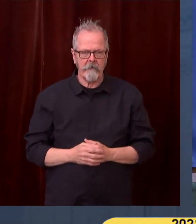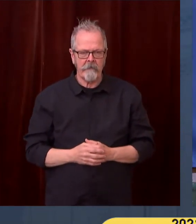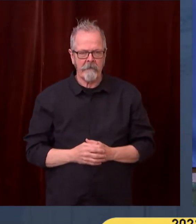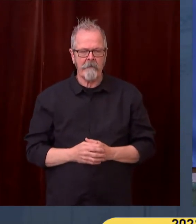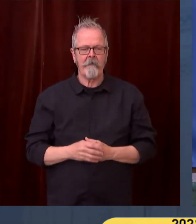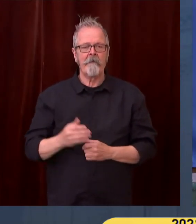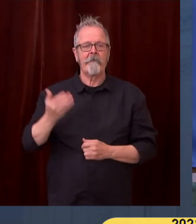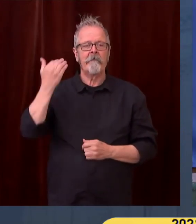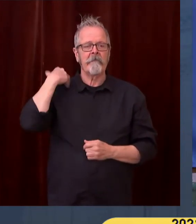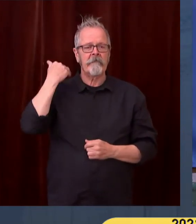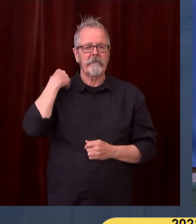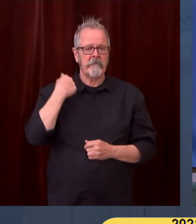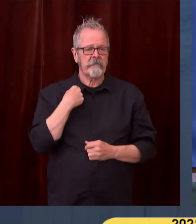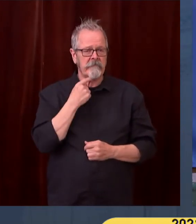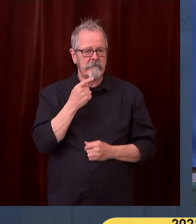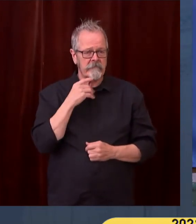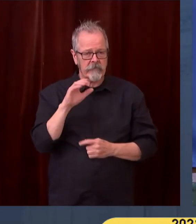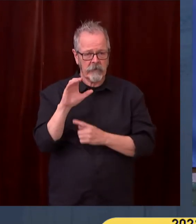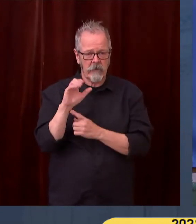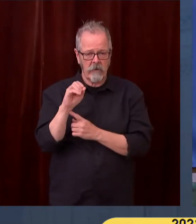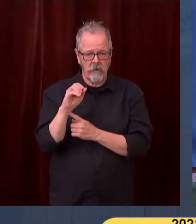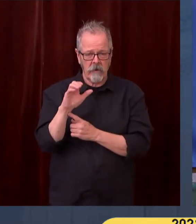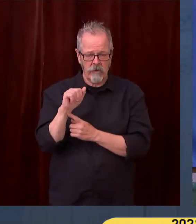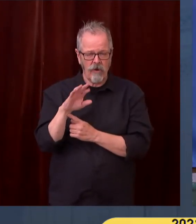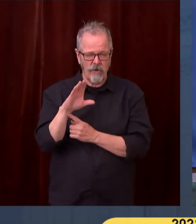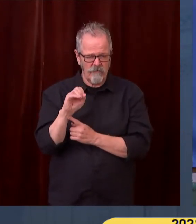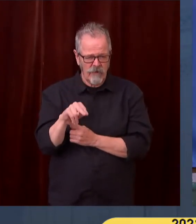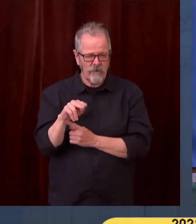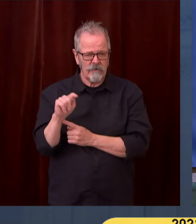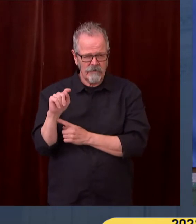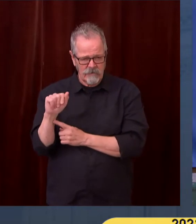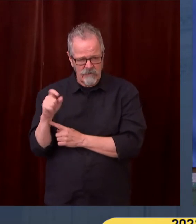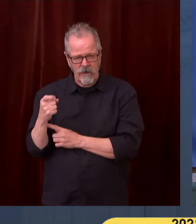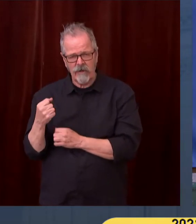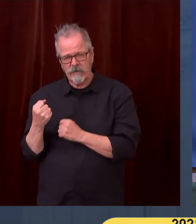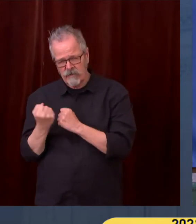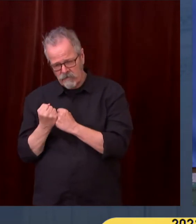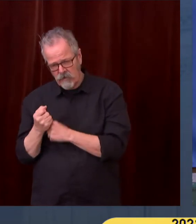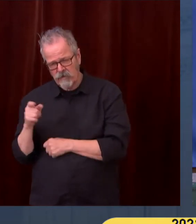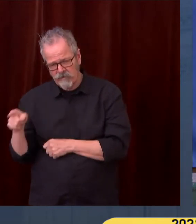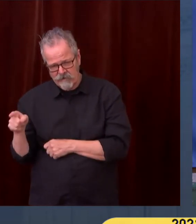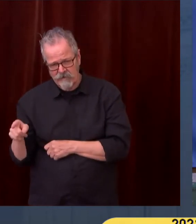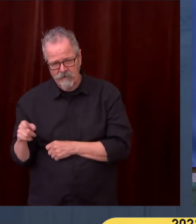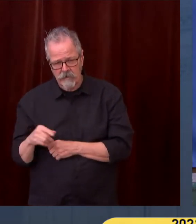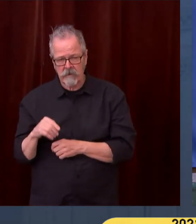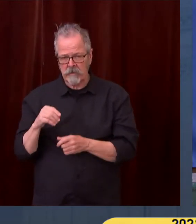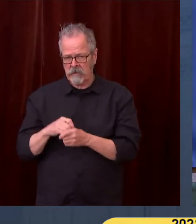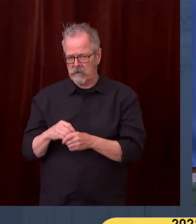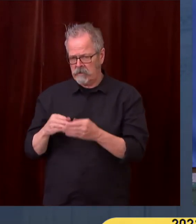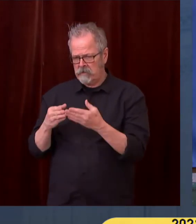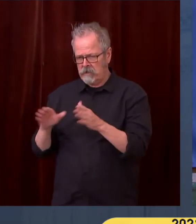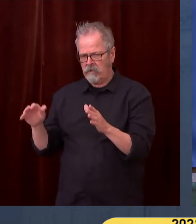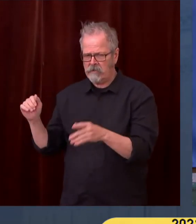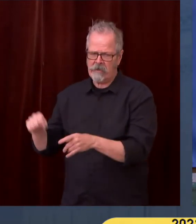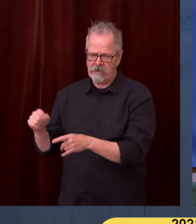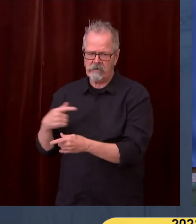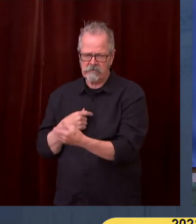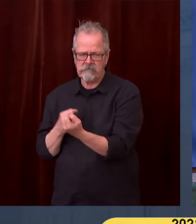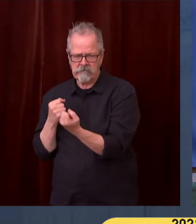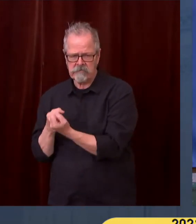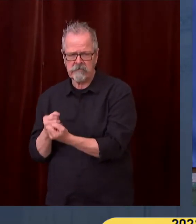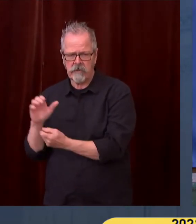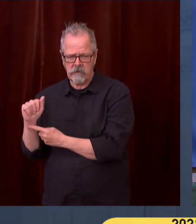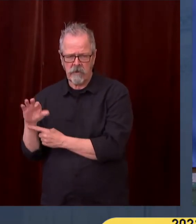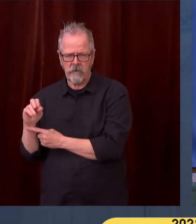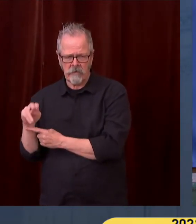a cap, a legally binding statutory cap is also a tremendous benefit, and the Climate Commitment Bill is the only bill